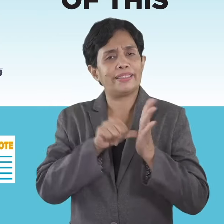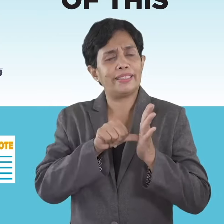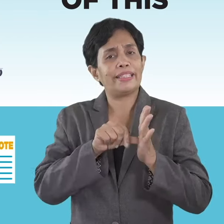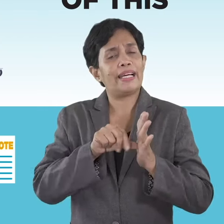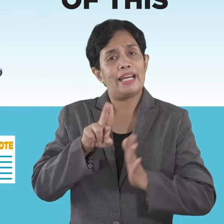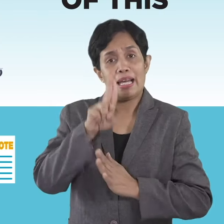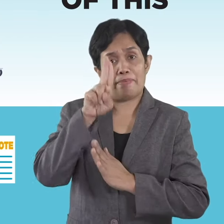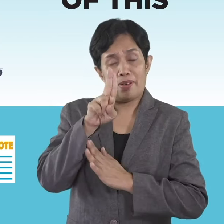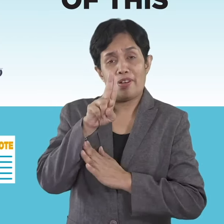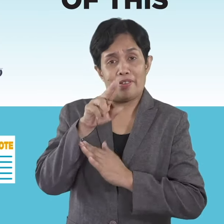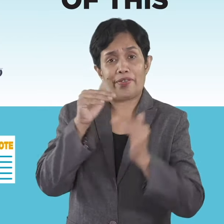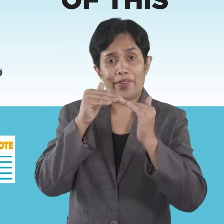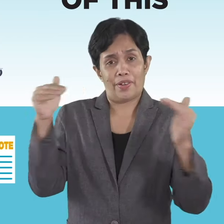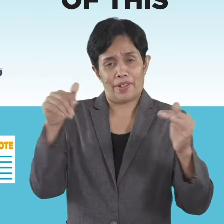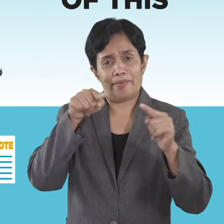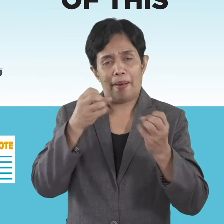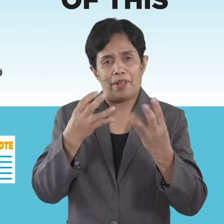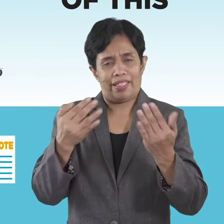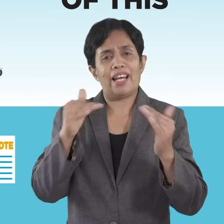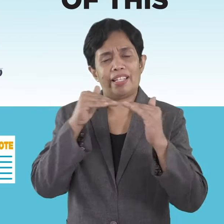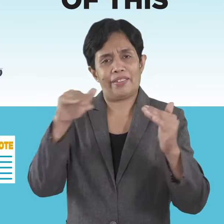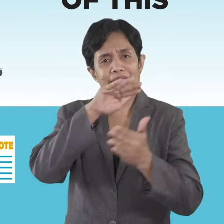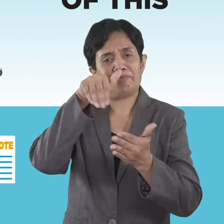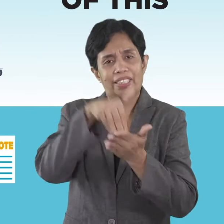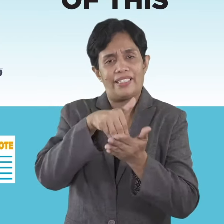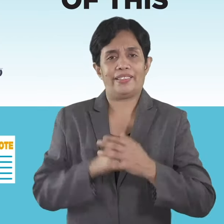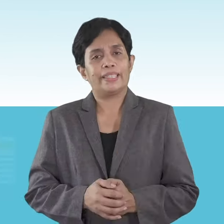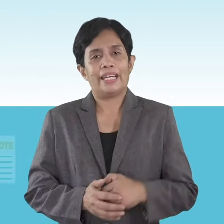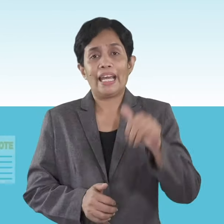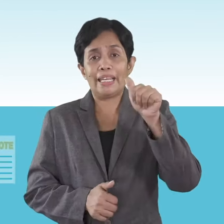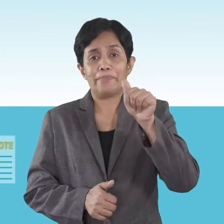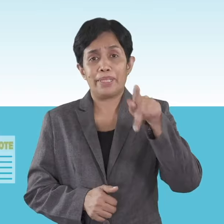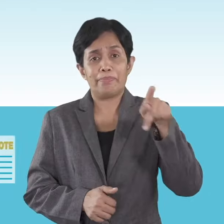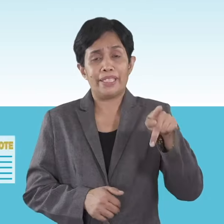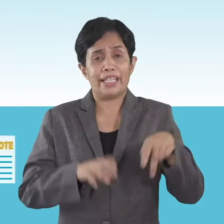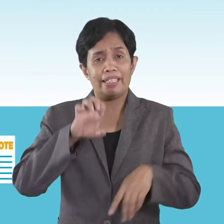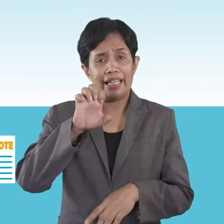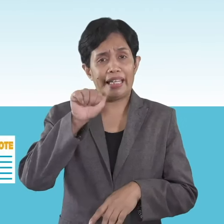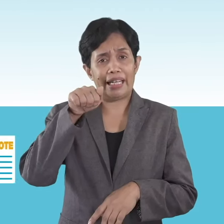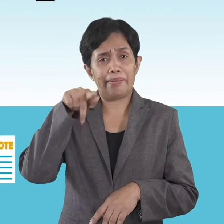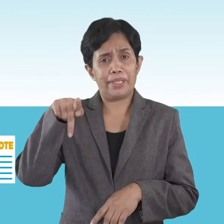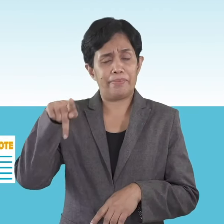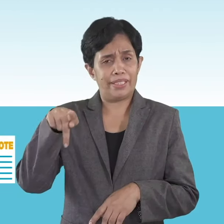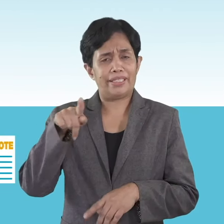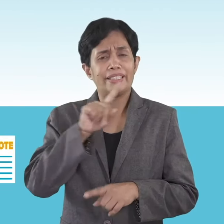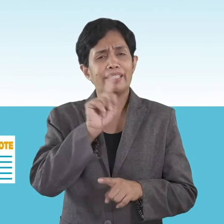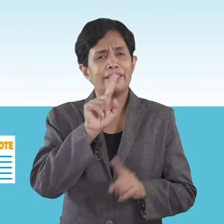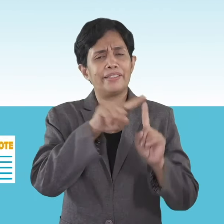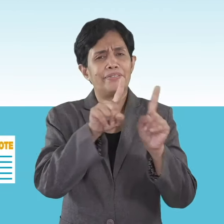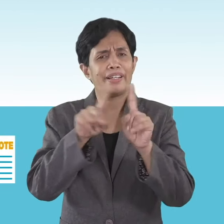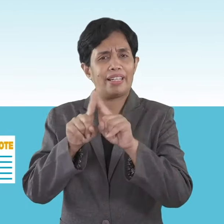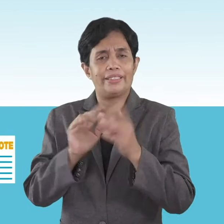are located in the upper floors of multi-level voting centers. What's the difference between APPs and